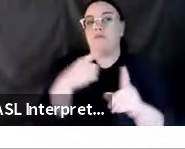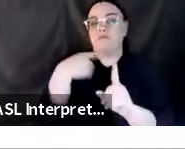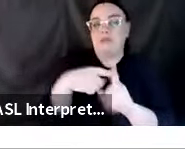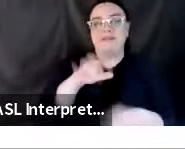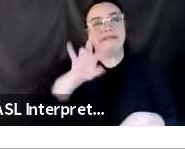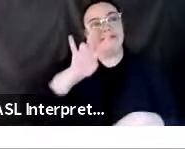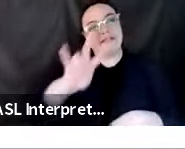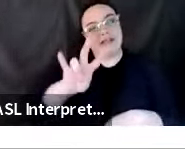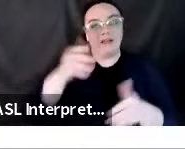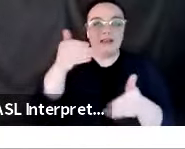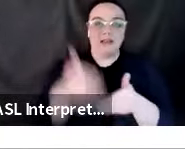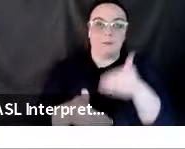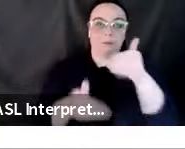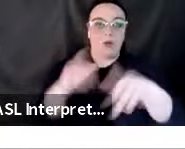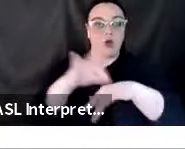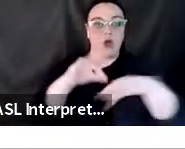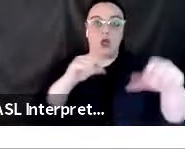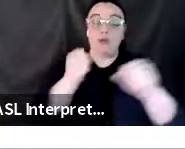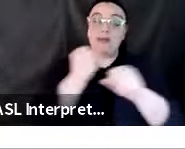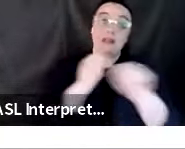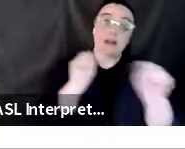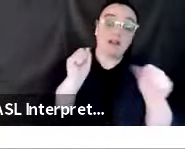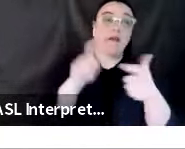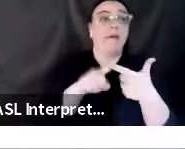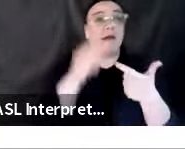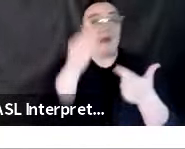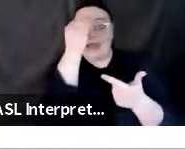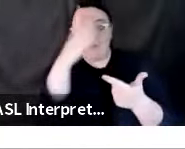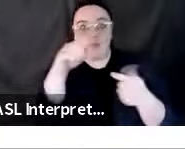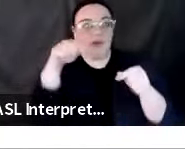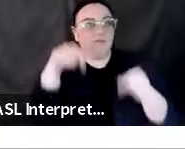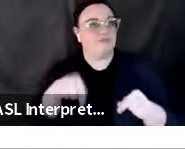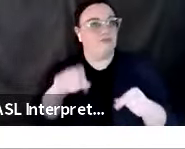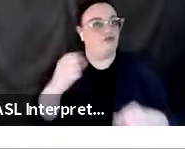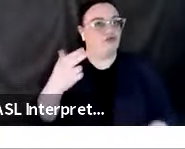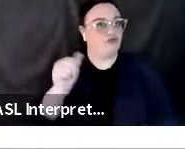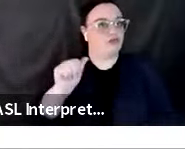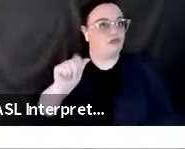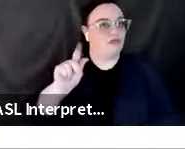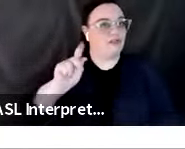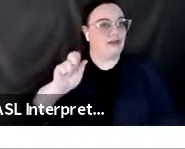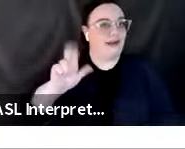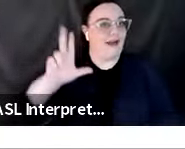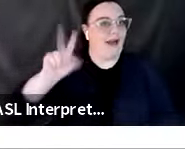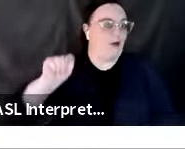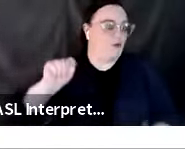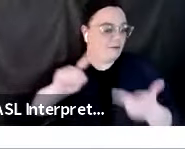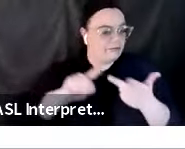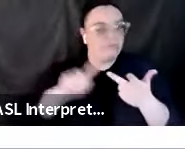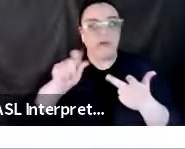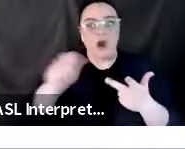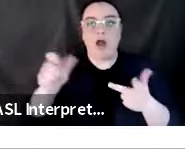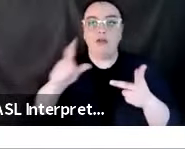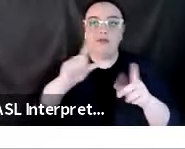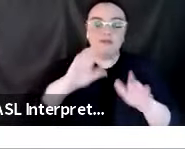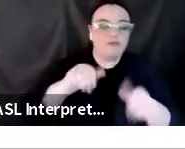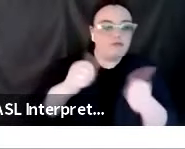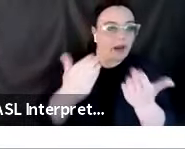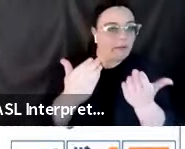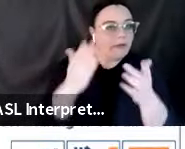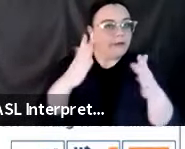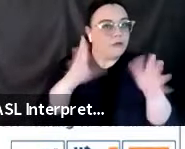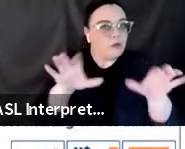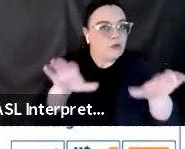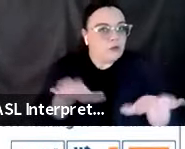Steps to Earthquake Safety, information about ShakeOut, and just a variety of recommended actions to do in different situations.